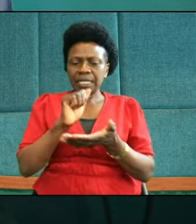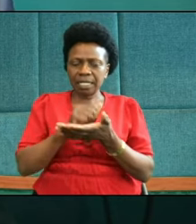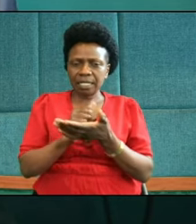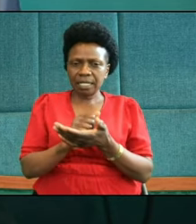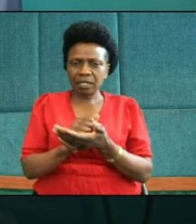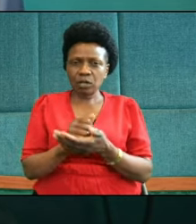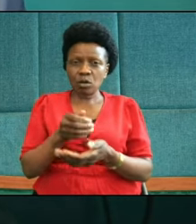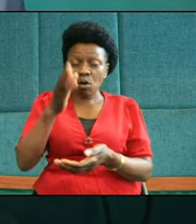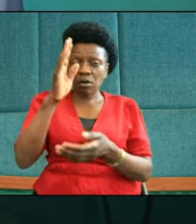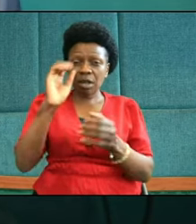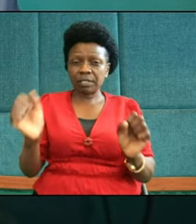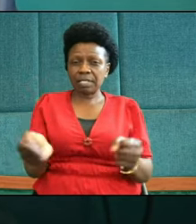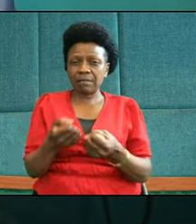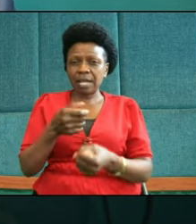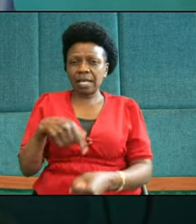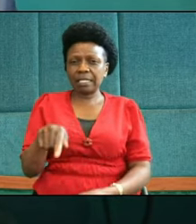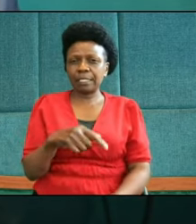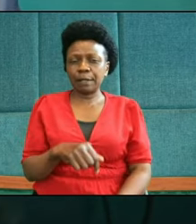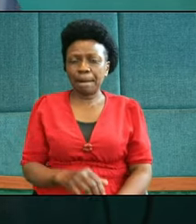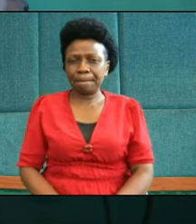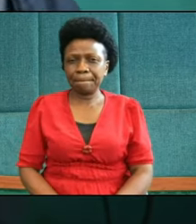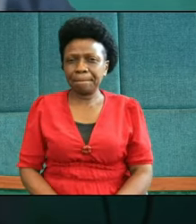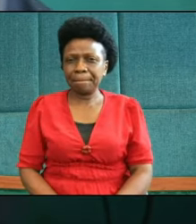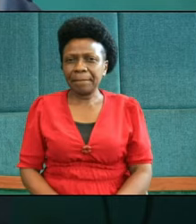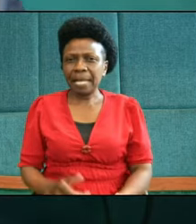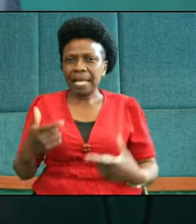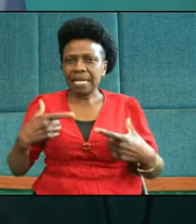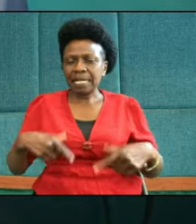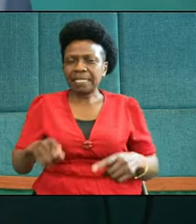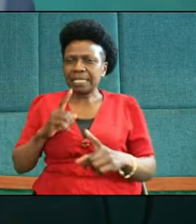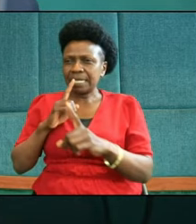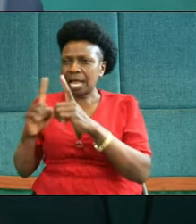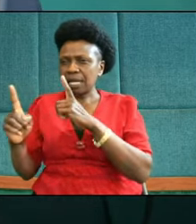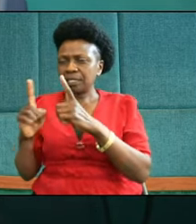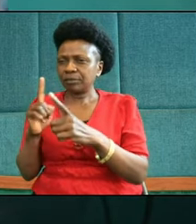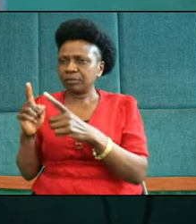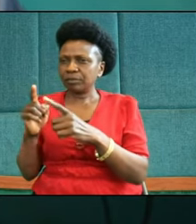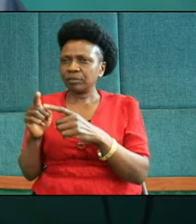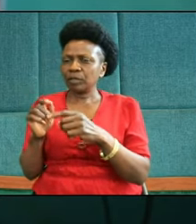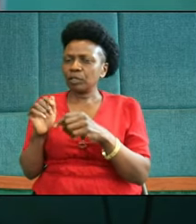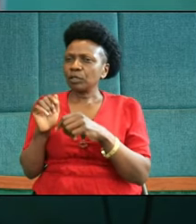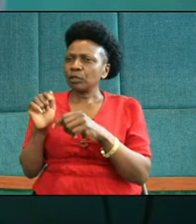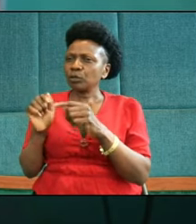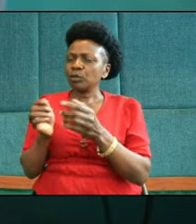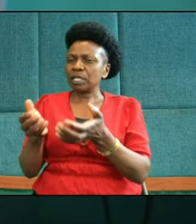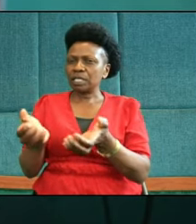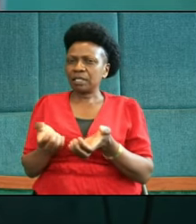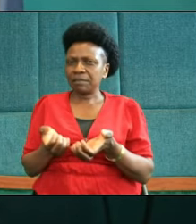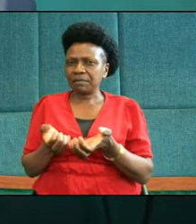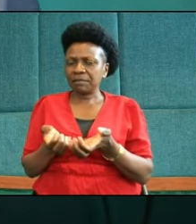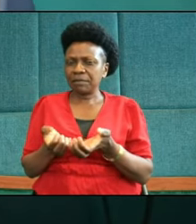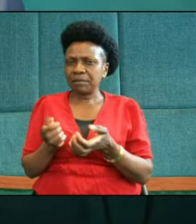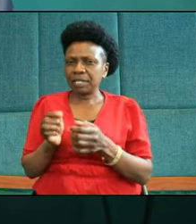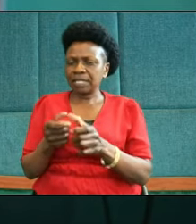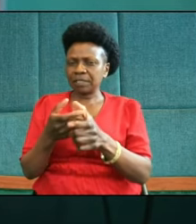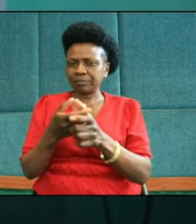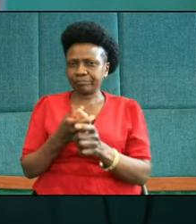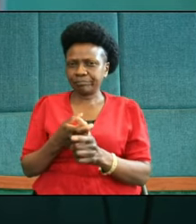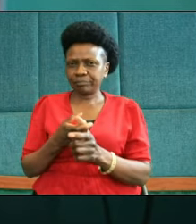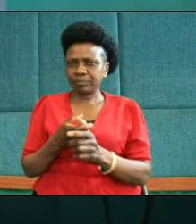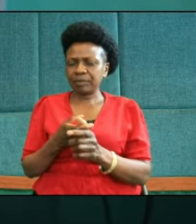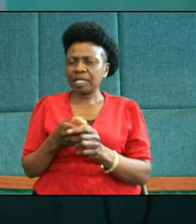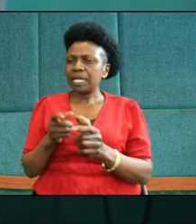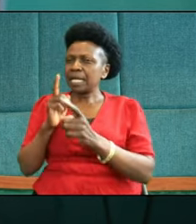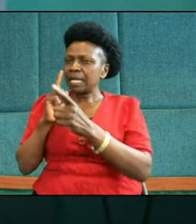us. Saints of the living God, let us run purposely, let us run prayerfully, because there is a